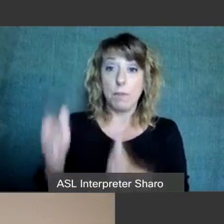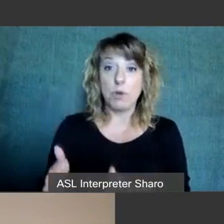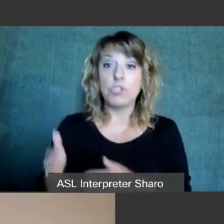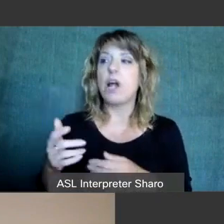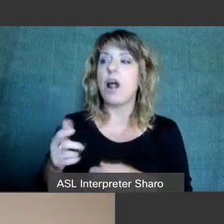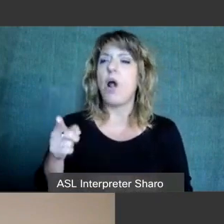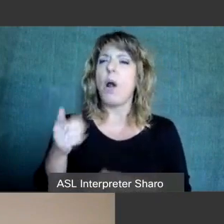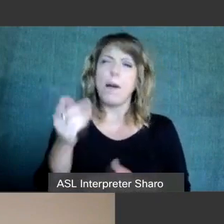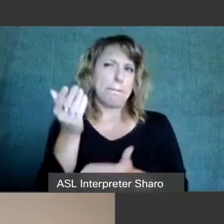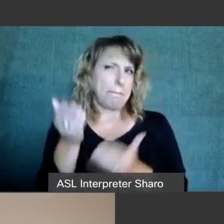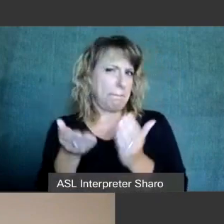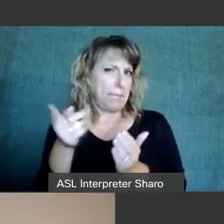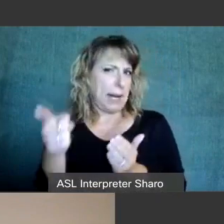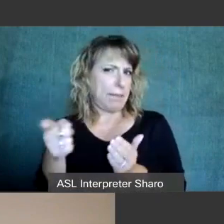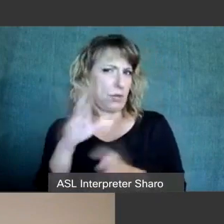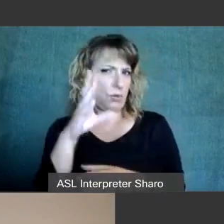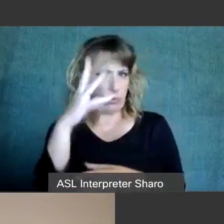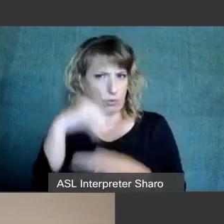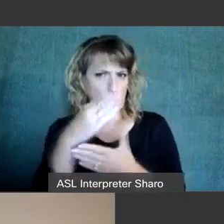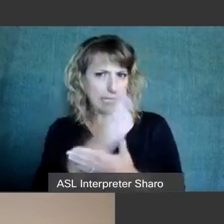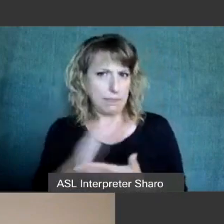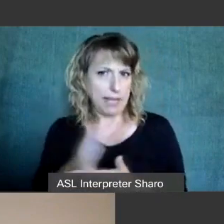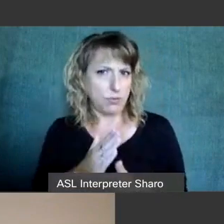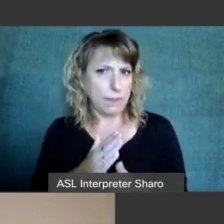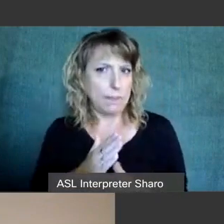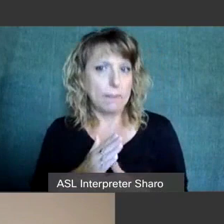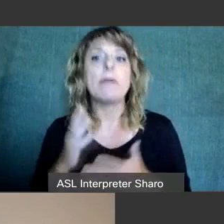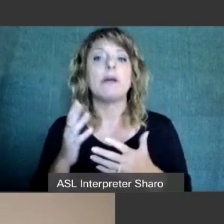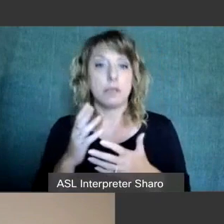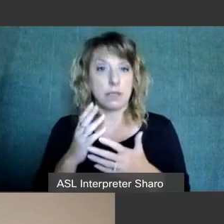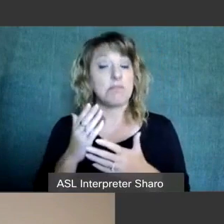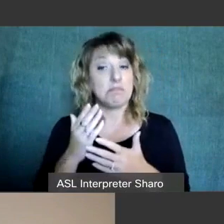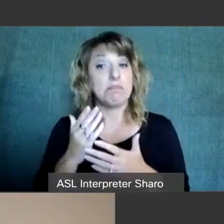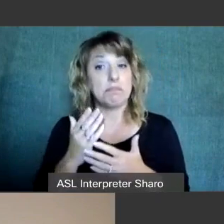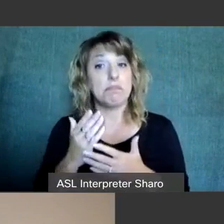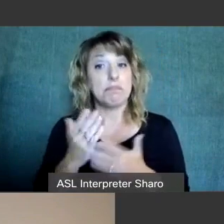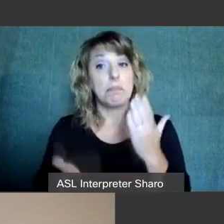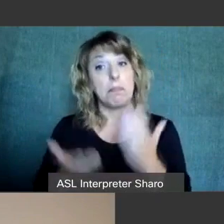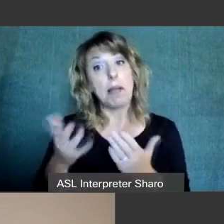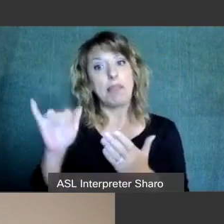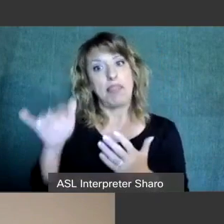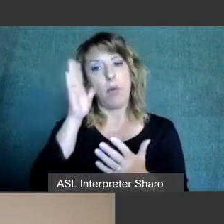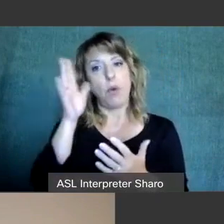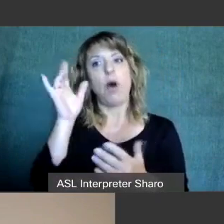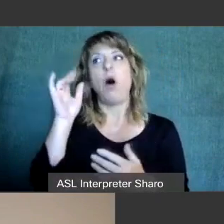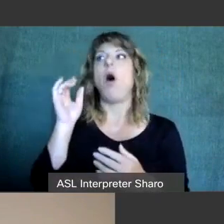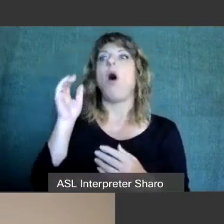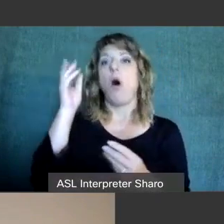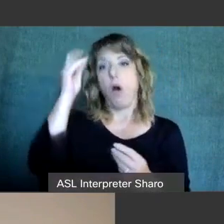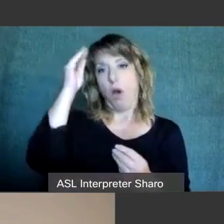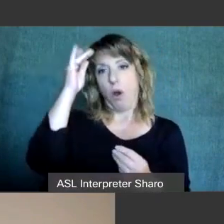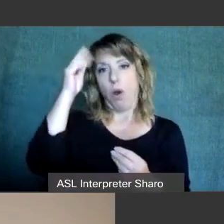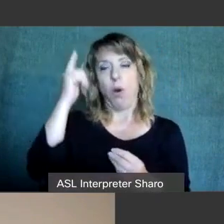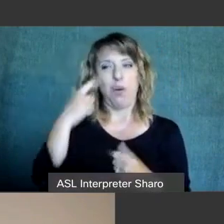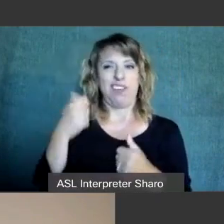be dealing with a person on the spectrum and that may then open the door for them to try the techniques that we